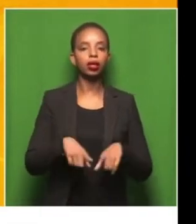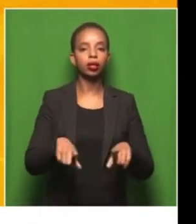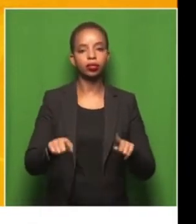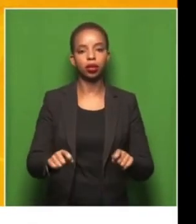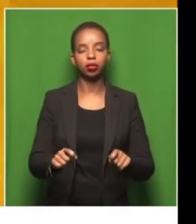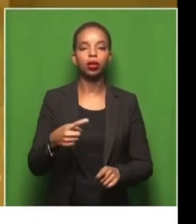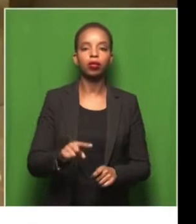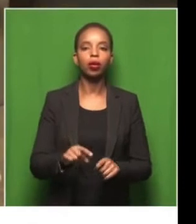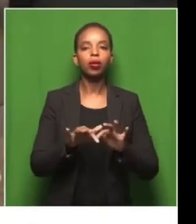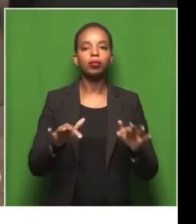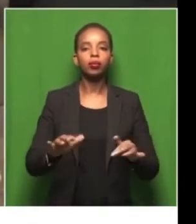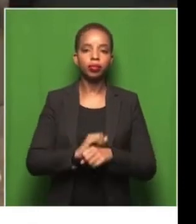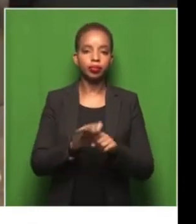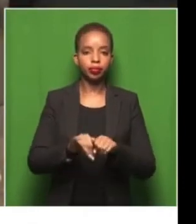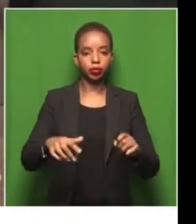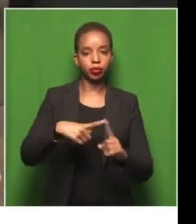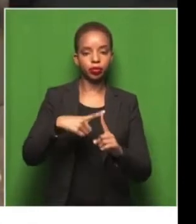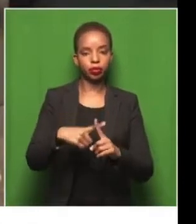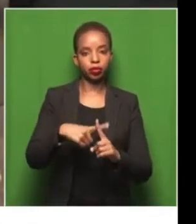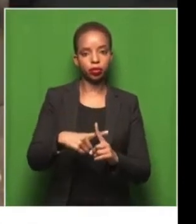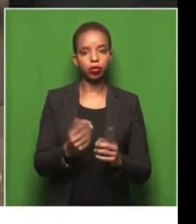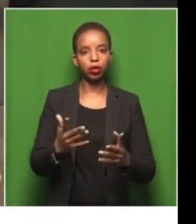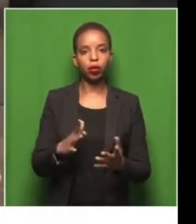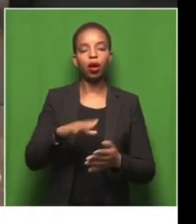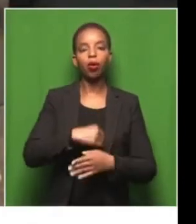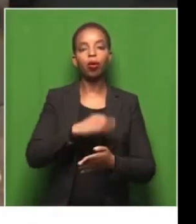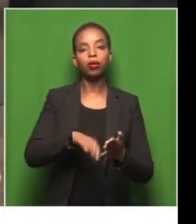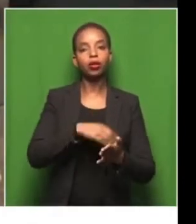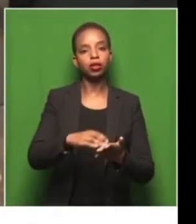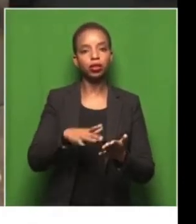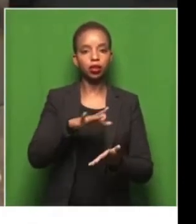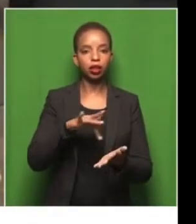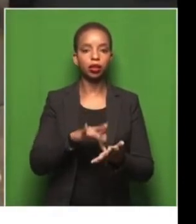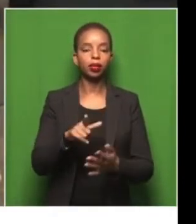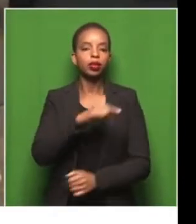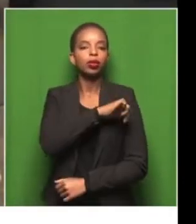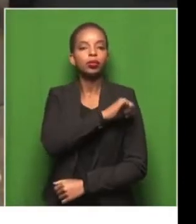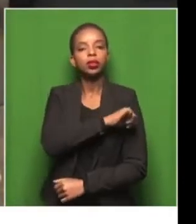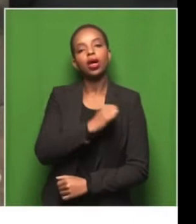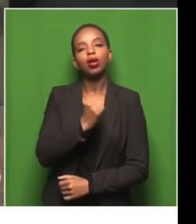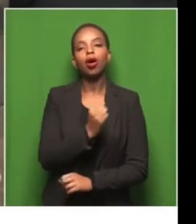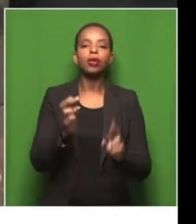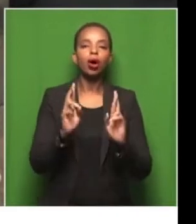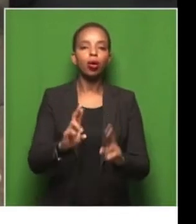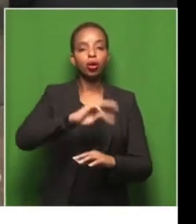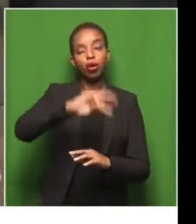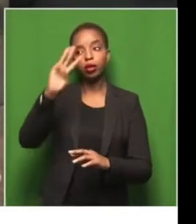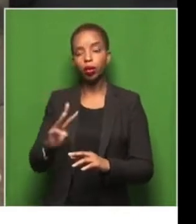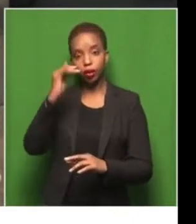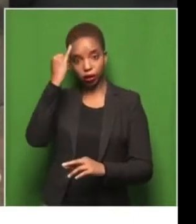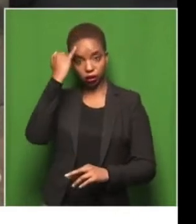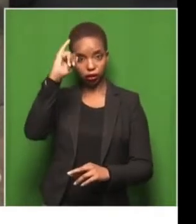-19 patients admitted at the Cape Town Convention Center facility. This is through the Hospital of Hope Rainbow Initiative where